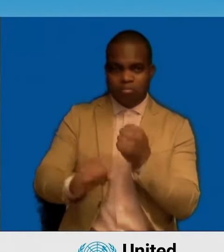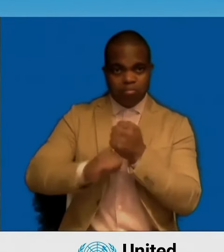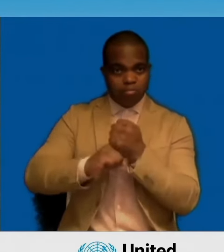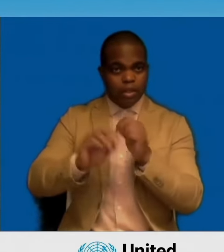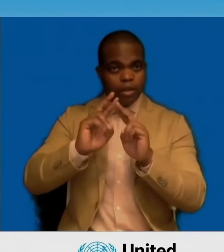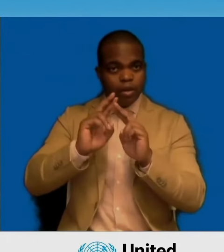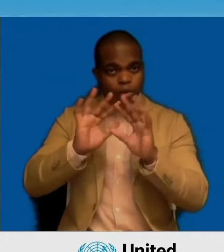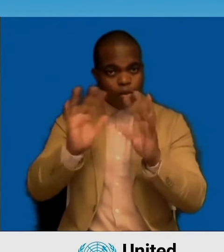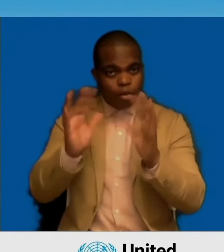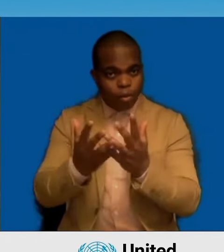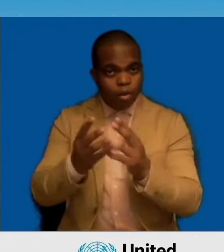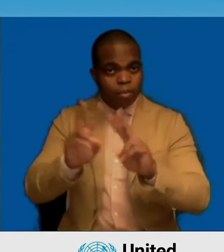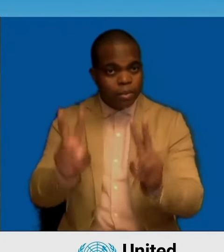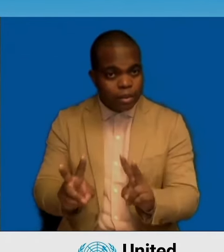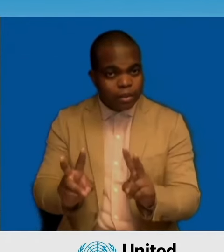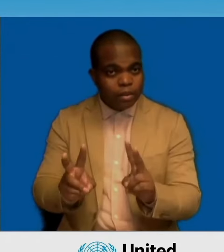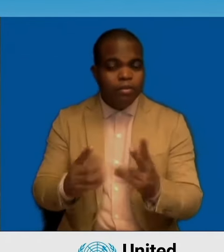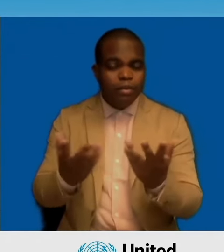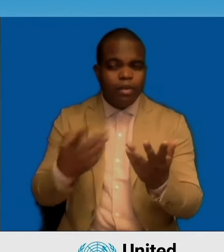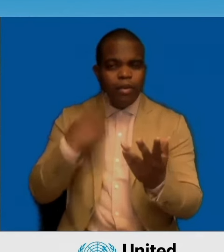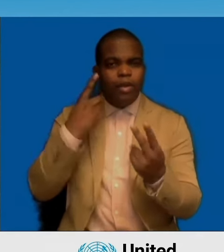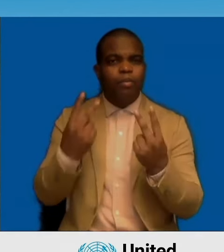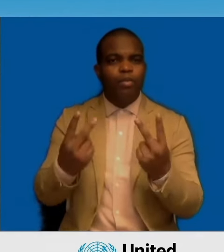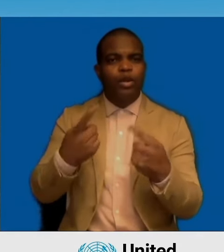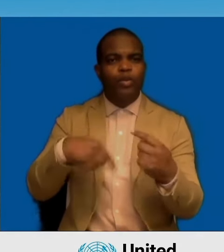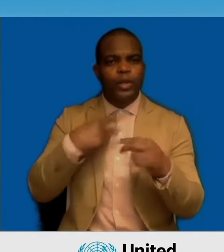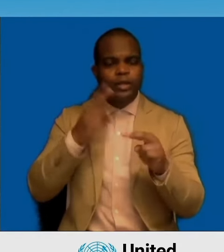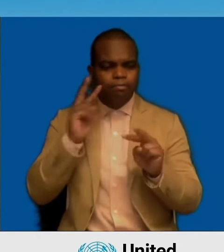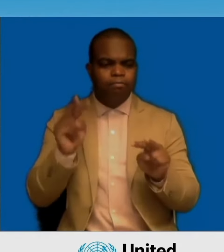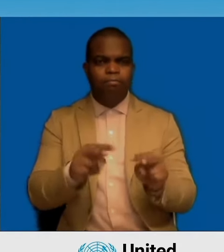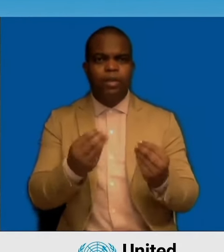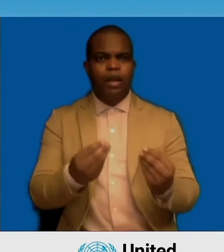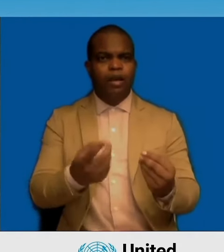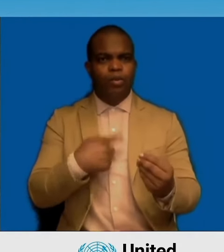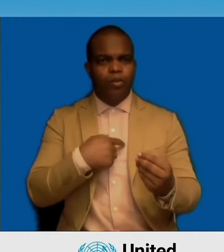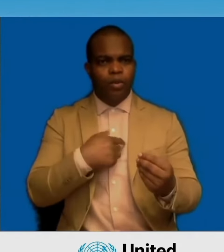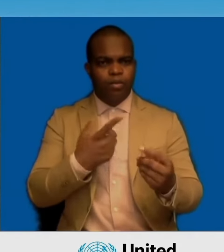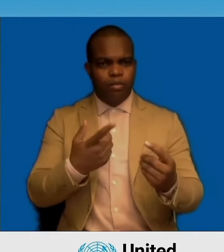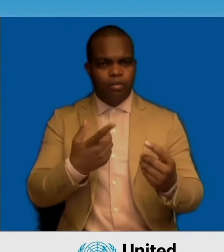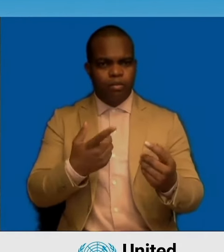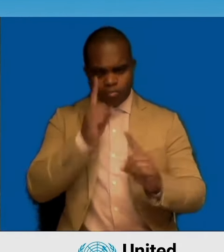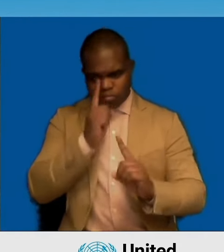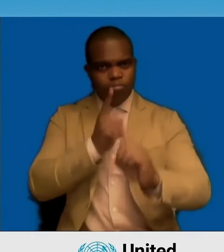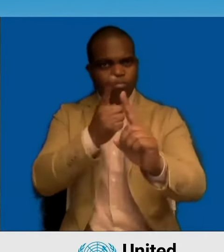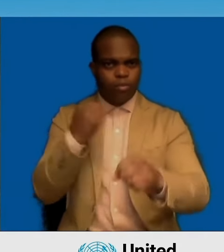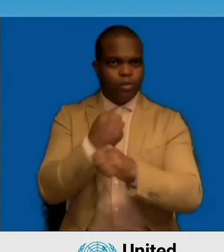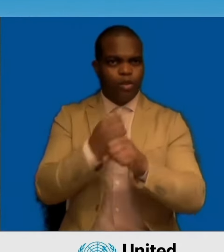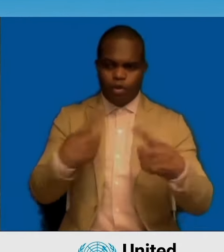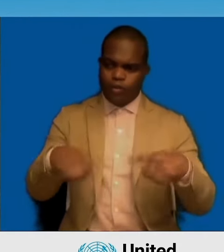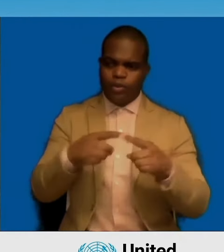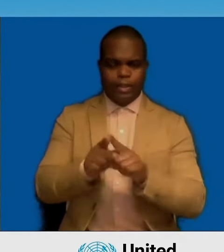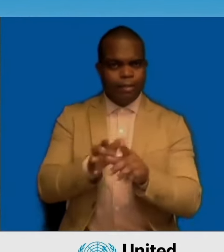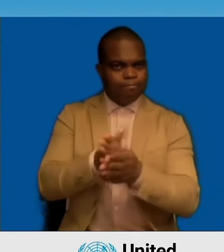to defuse tensions and seek the peaceful resolution of disputes and conflicts. The essence of the 1982